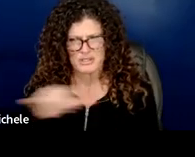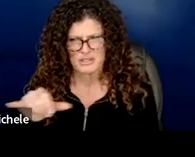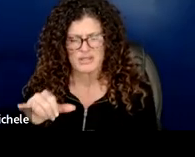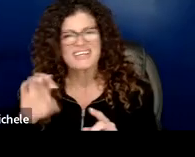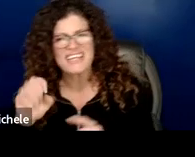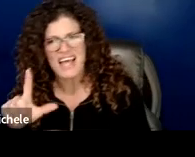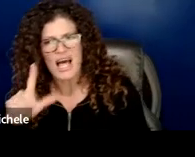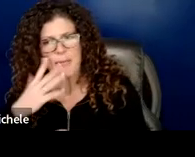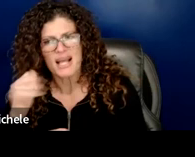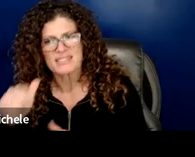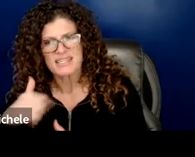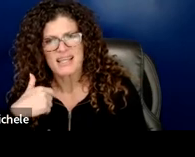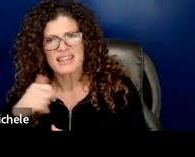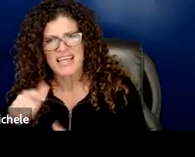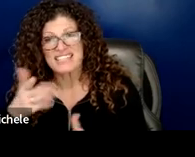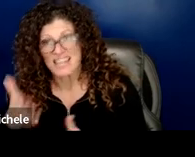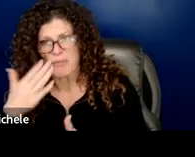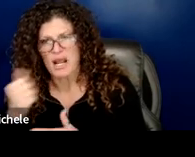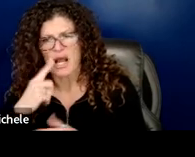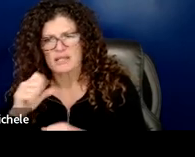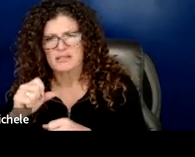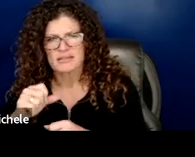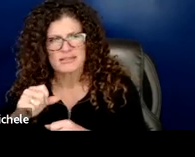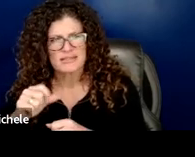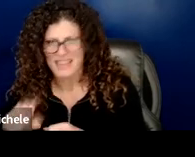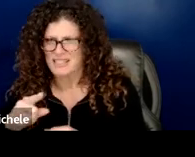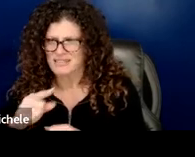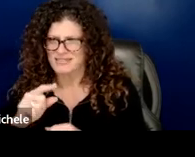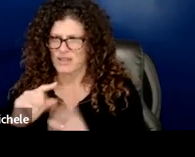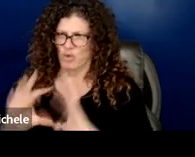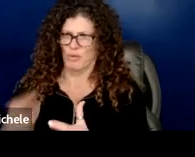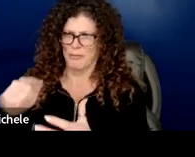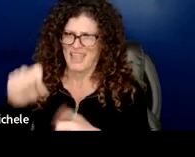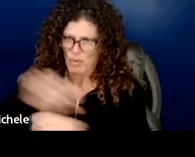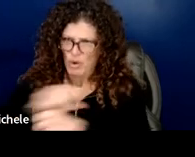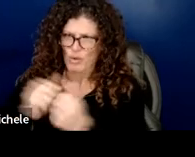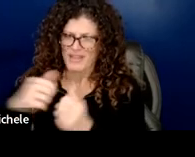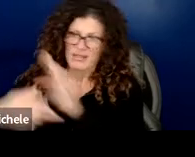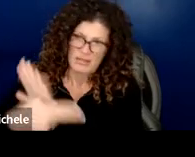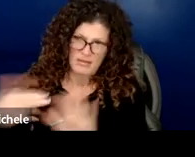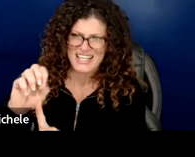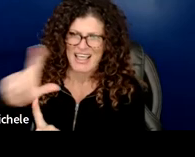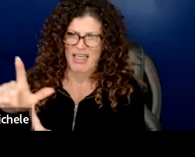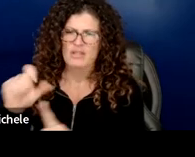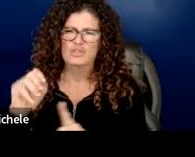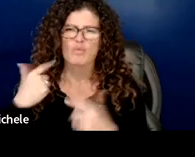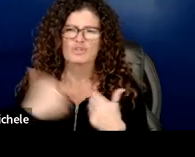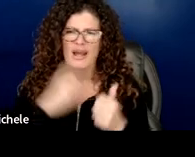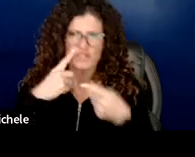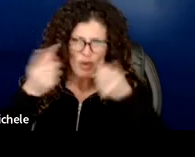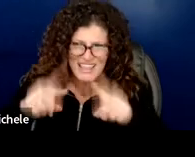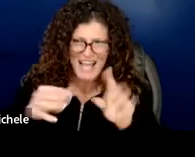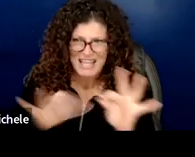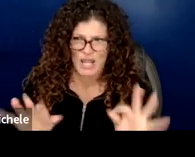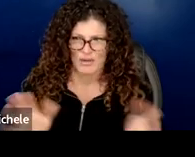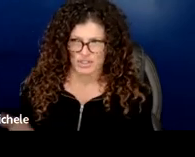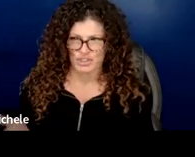with the work of the uh with the work of the of the el group um and they have been so we're trying to align language if it